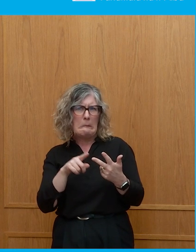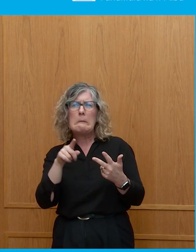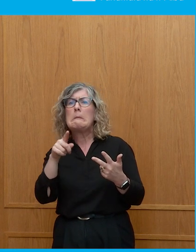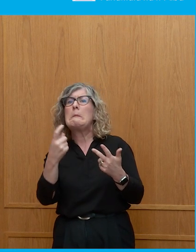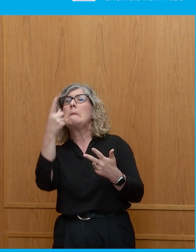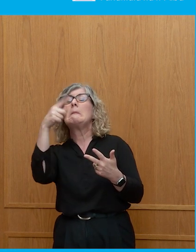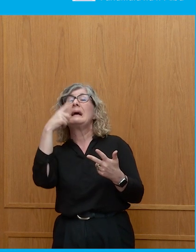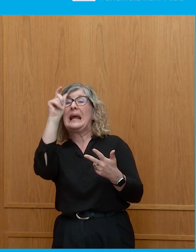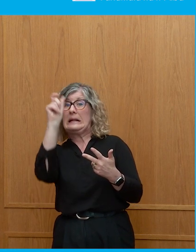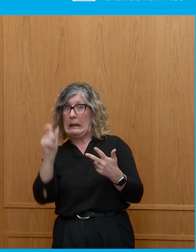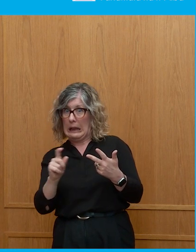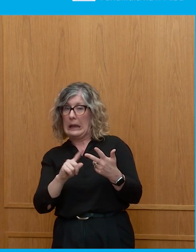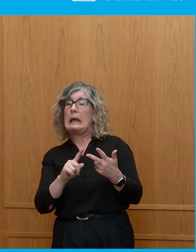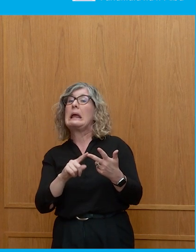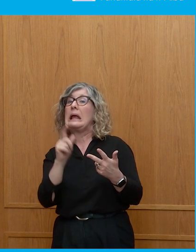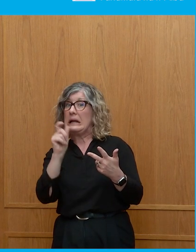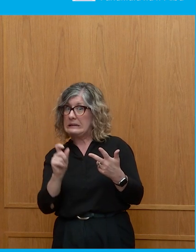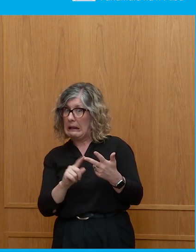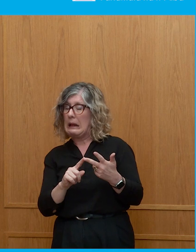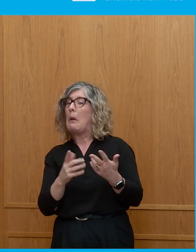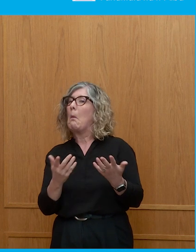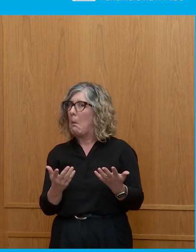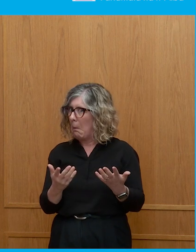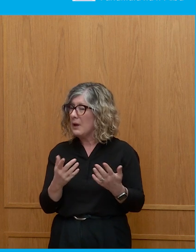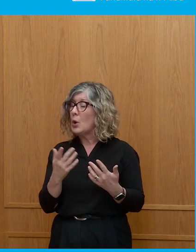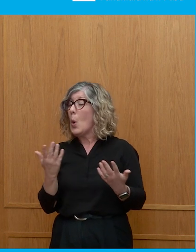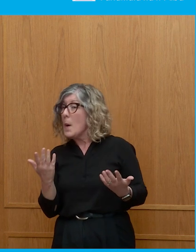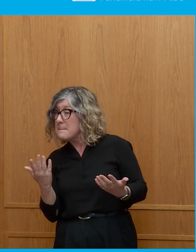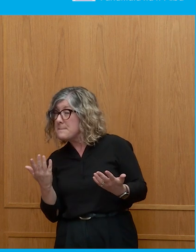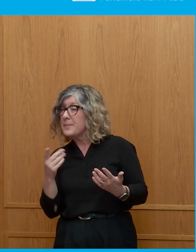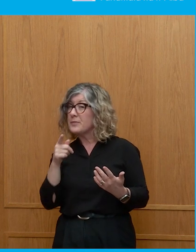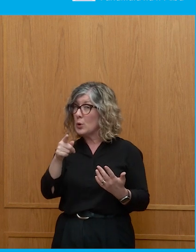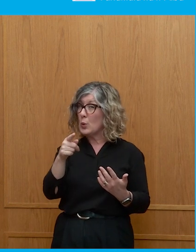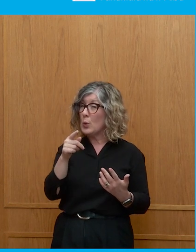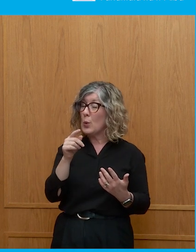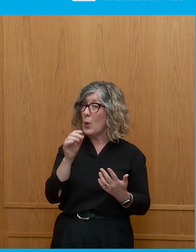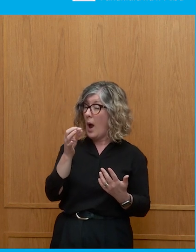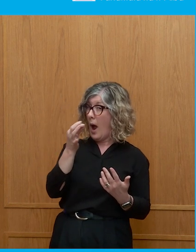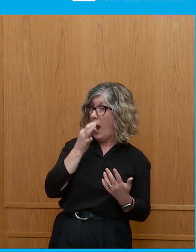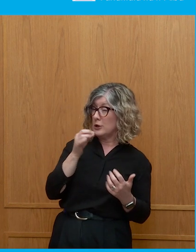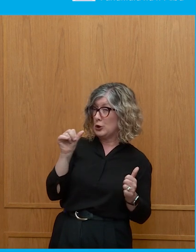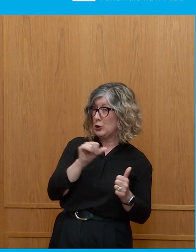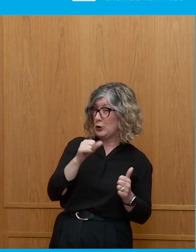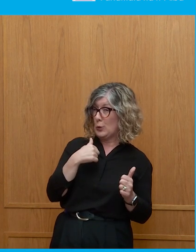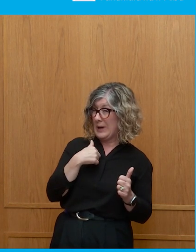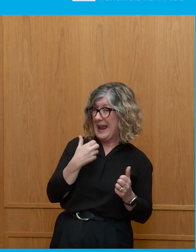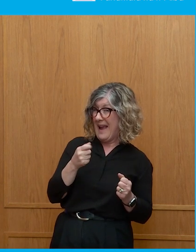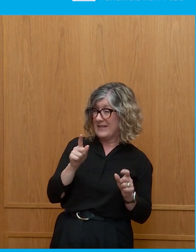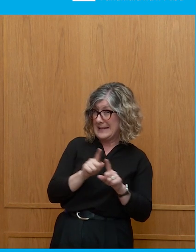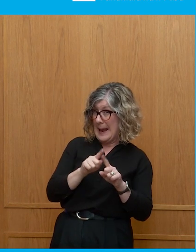Italy? Right, okay. So I suppose is your question hinting at the desirability of that?